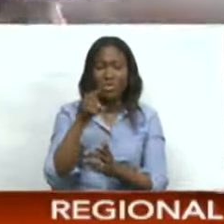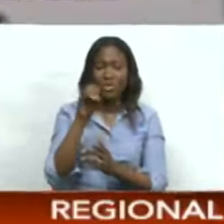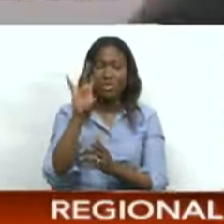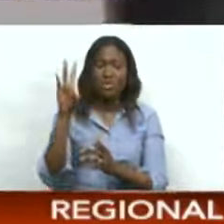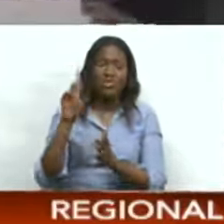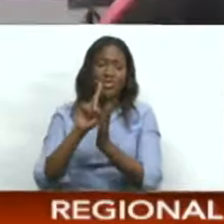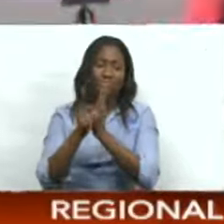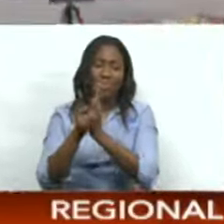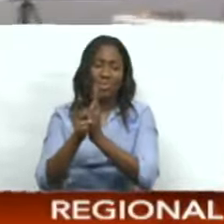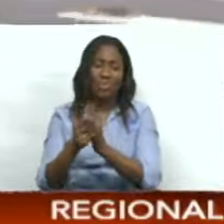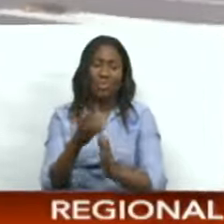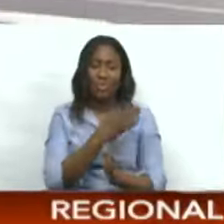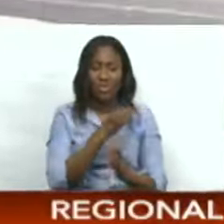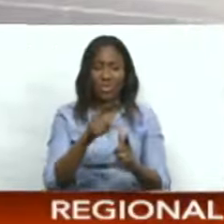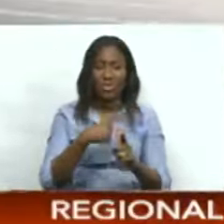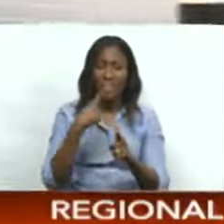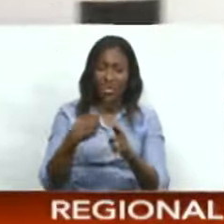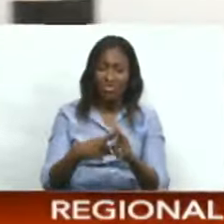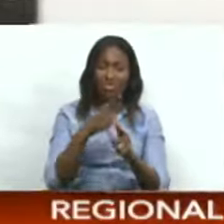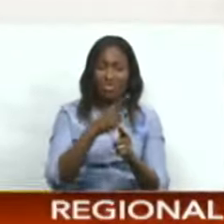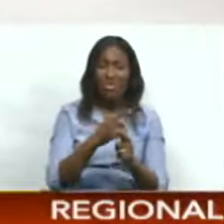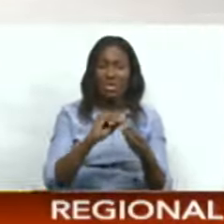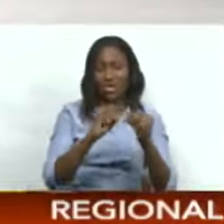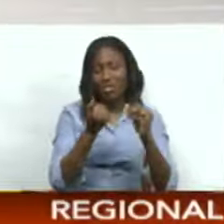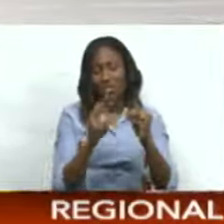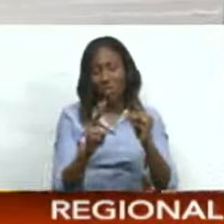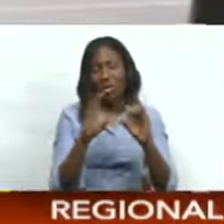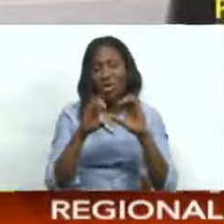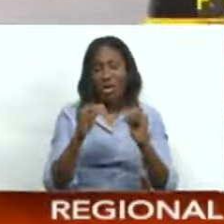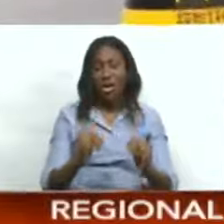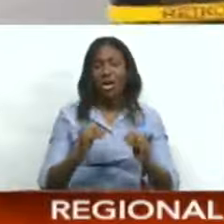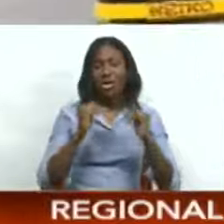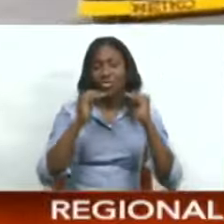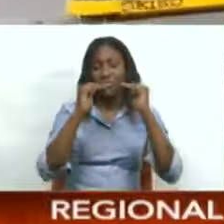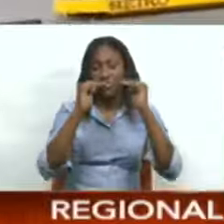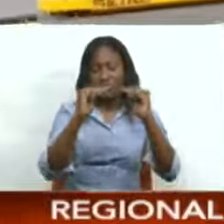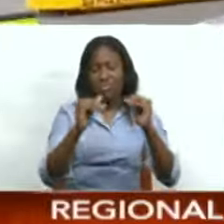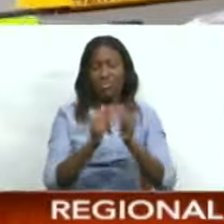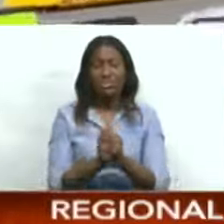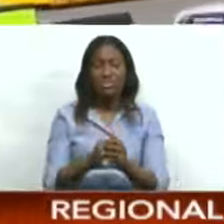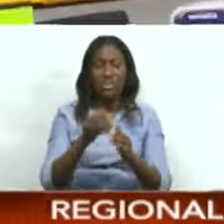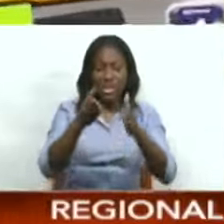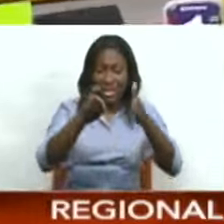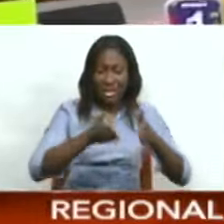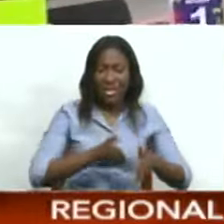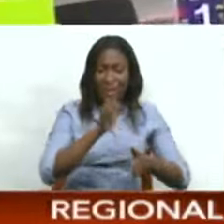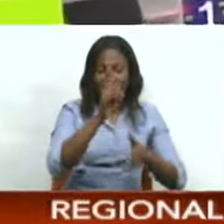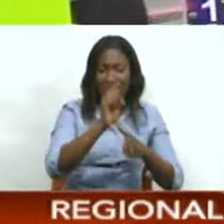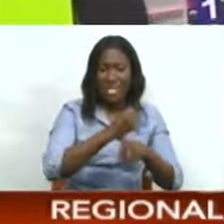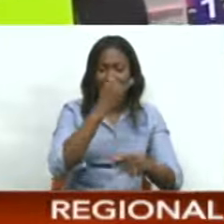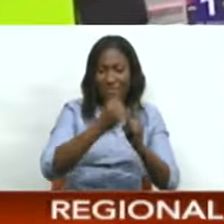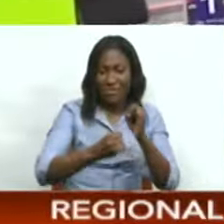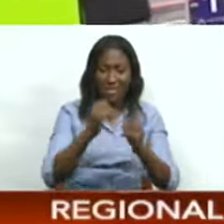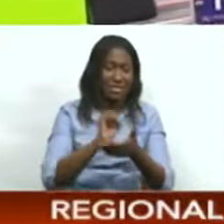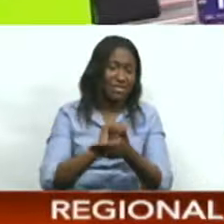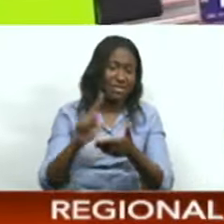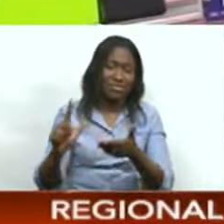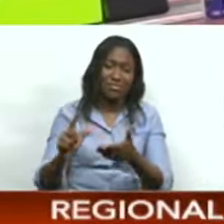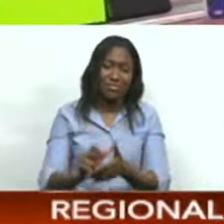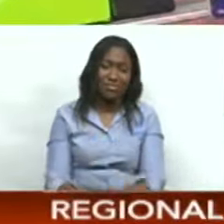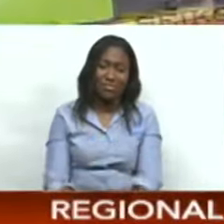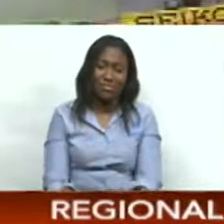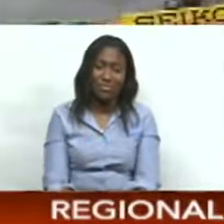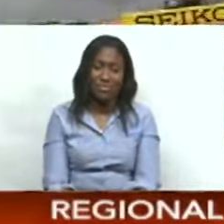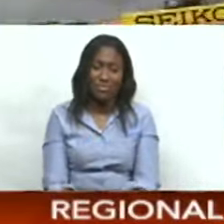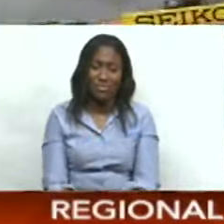and the 12th man out of 12 to move into the next round. It got him lane number one in the semifinal, but that's as far as he went.